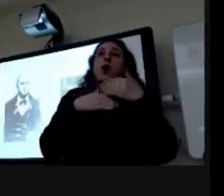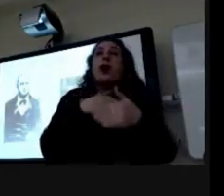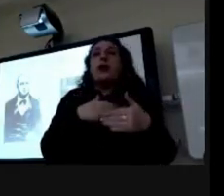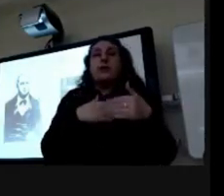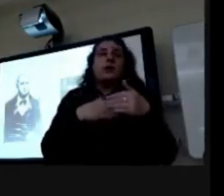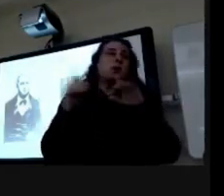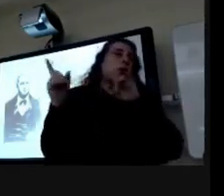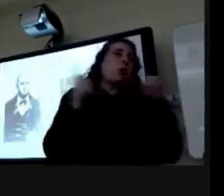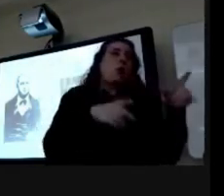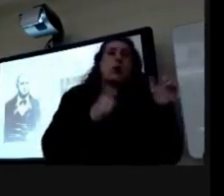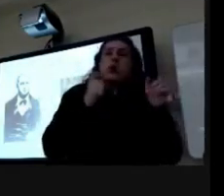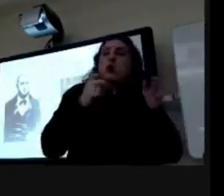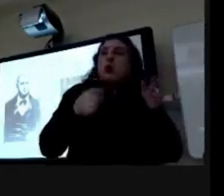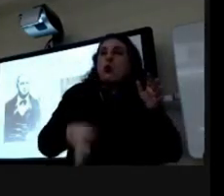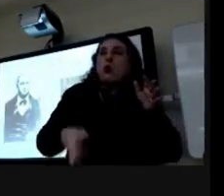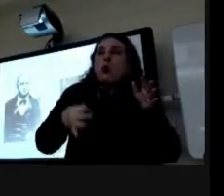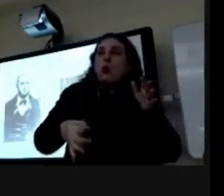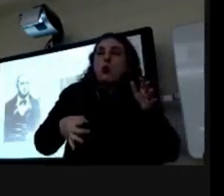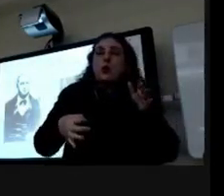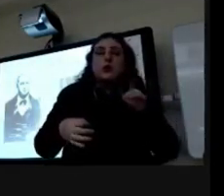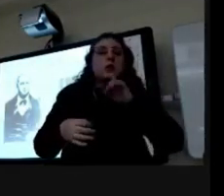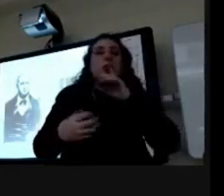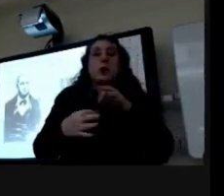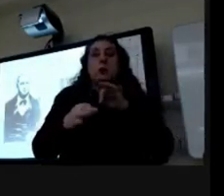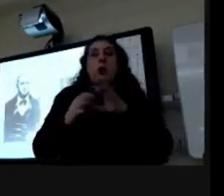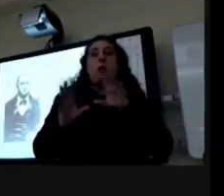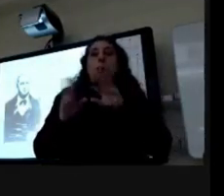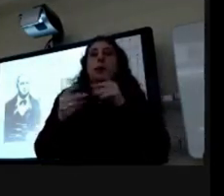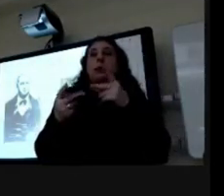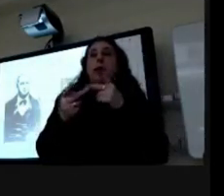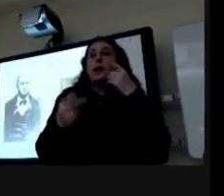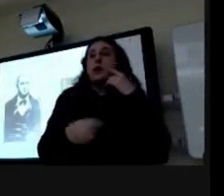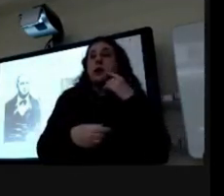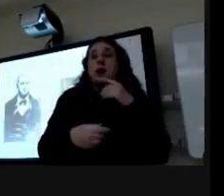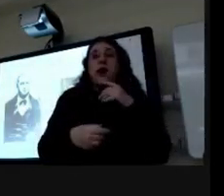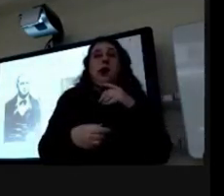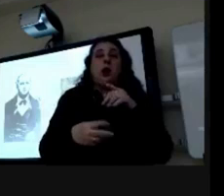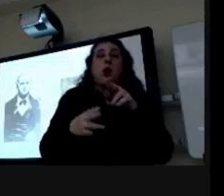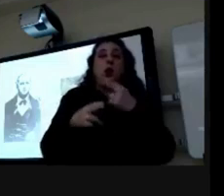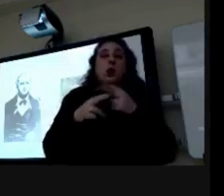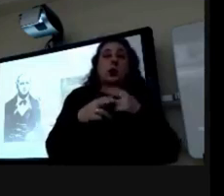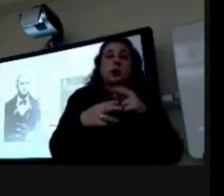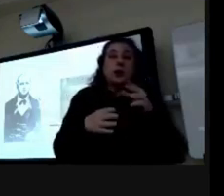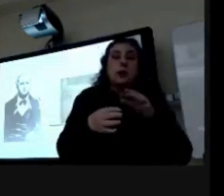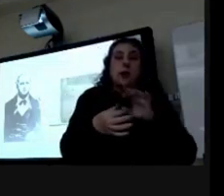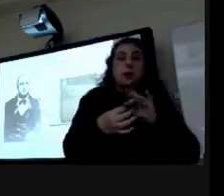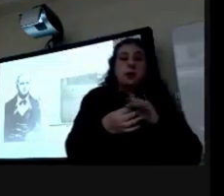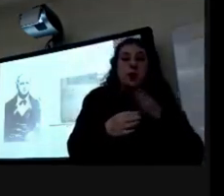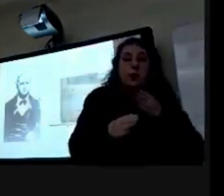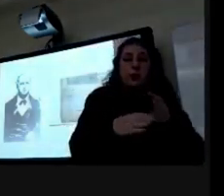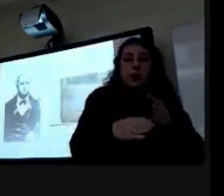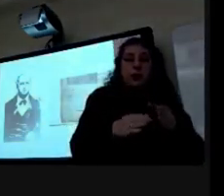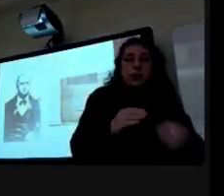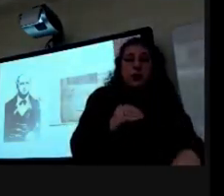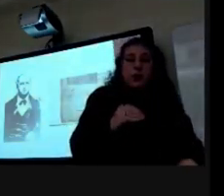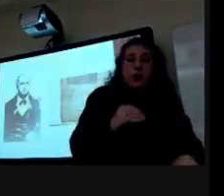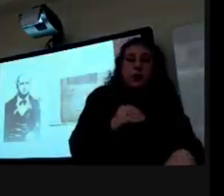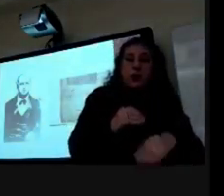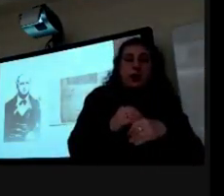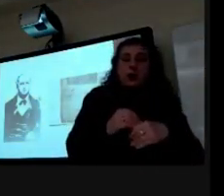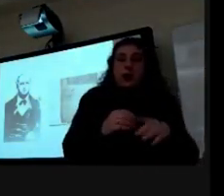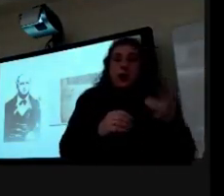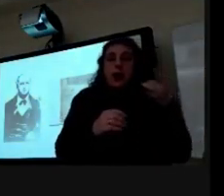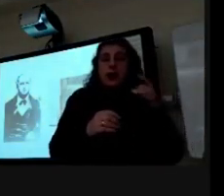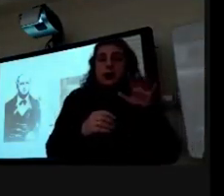really important as a moving place i want to quickly mention a major addition they got in 1555